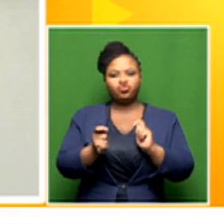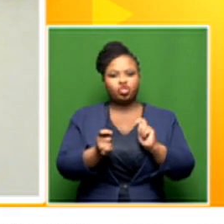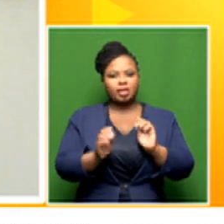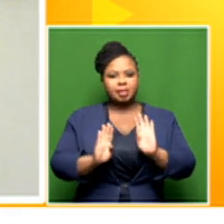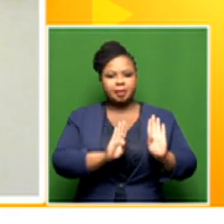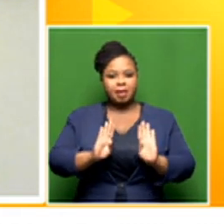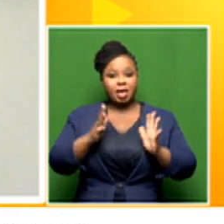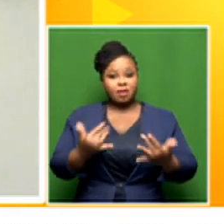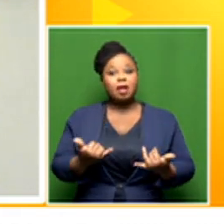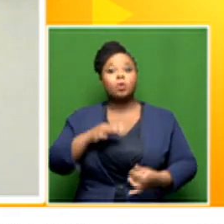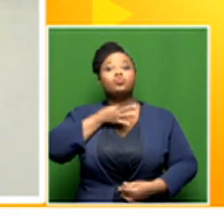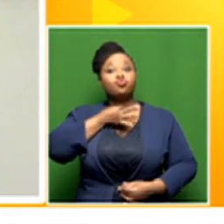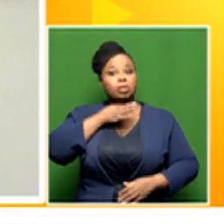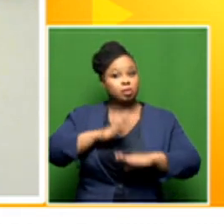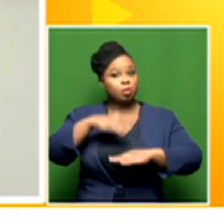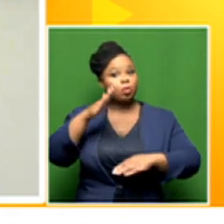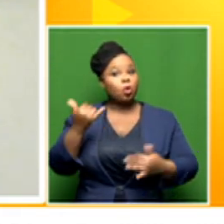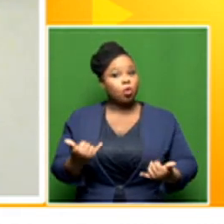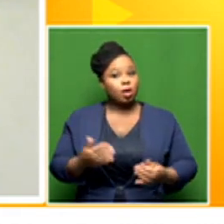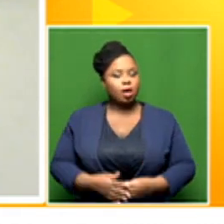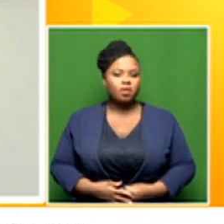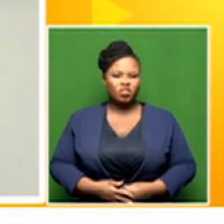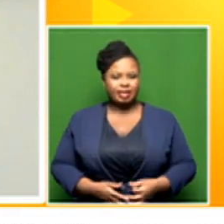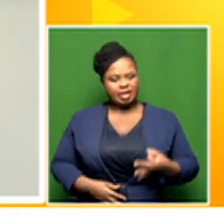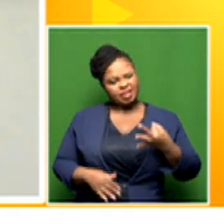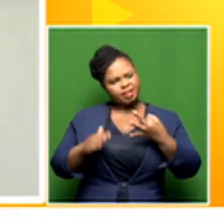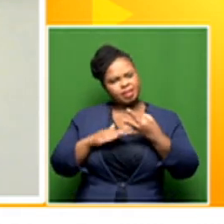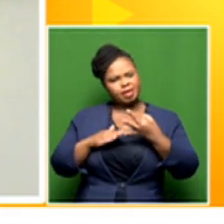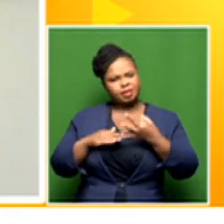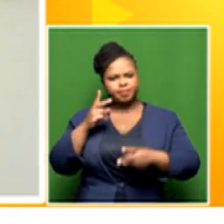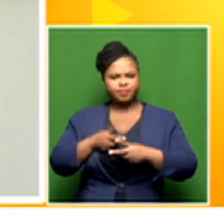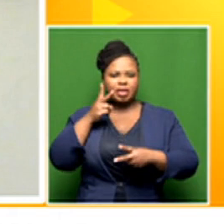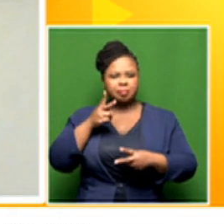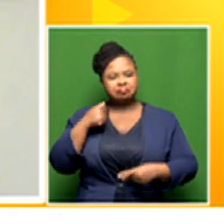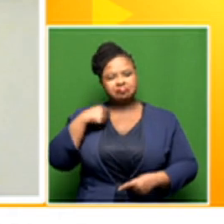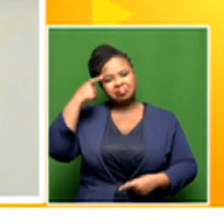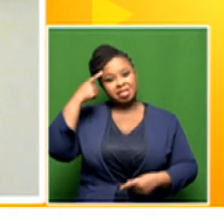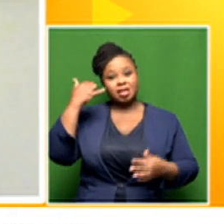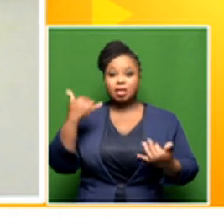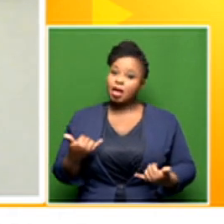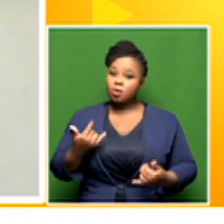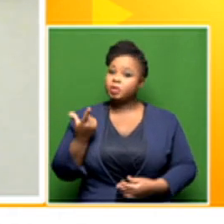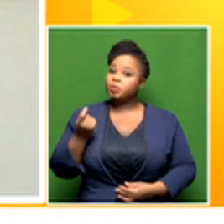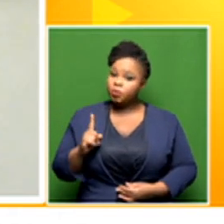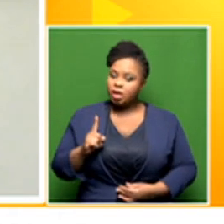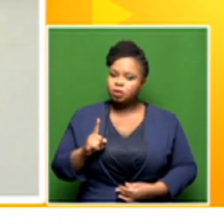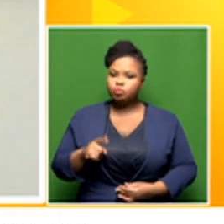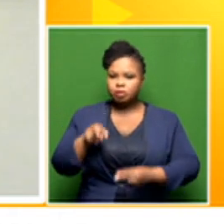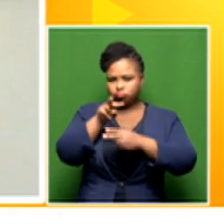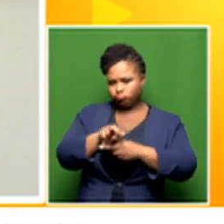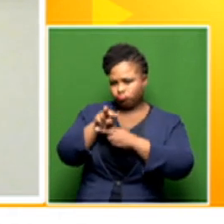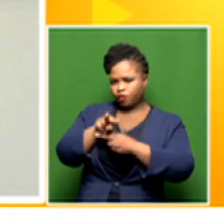now that the risk has increased. And then the third and final consideration, I think at this point is to monitor